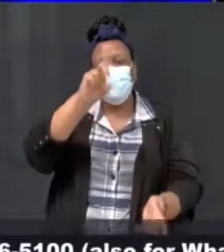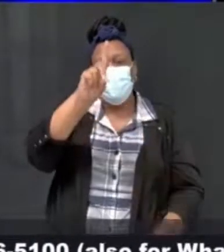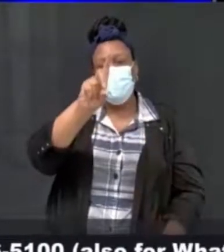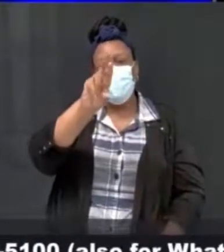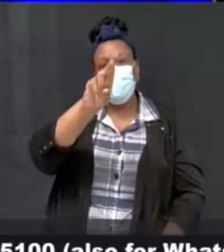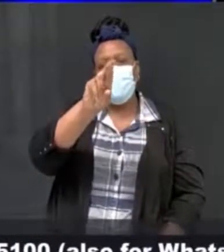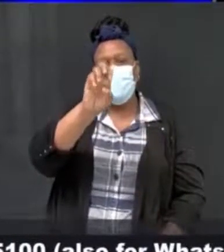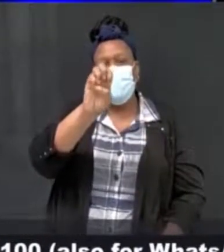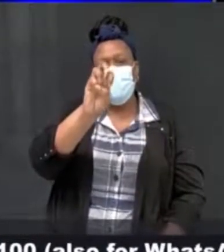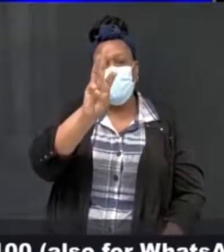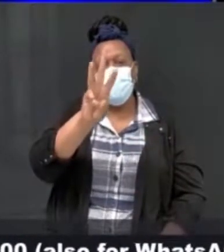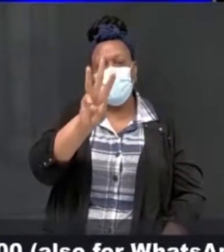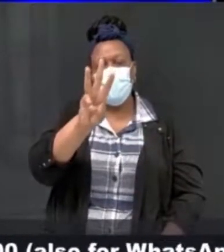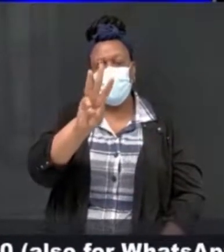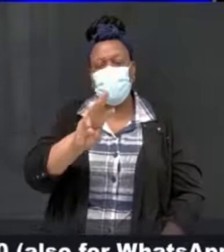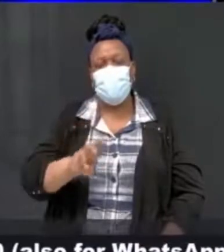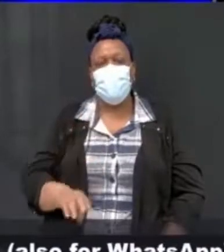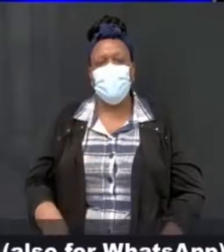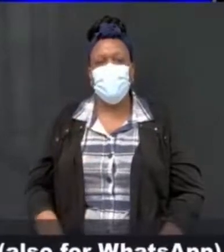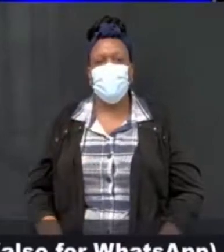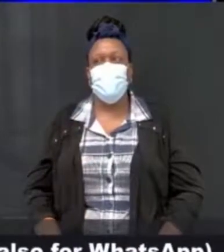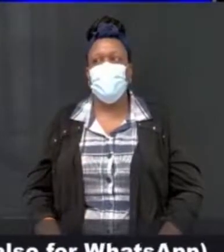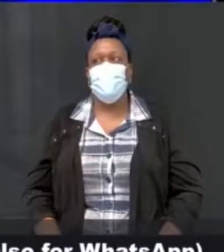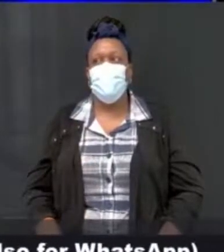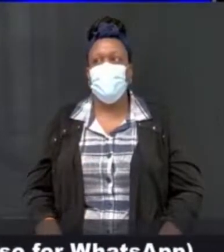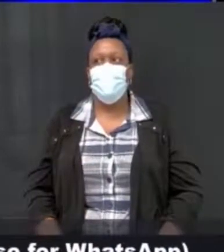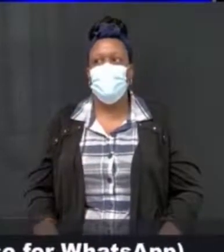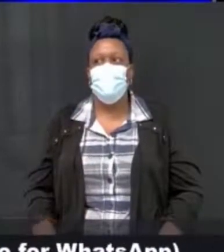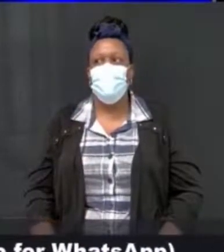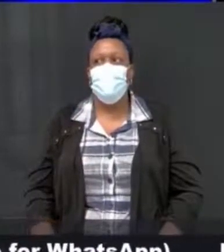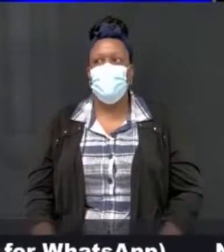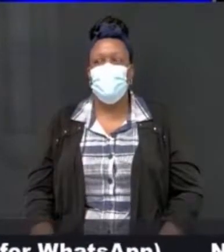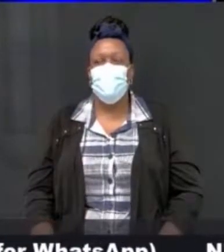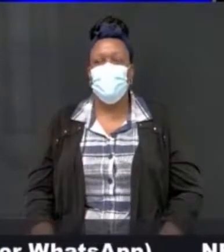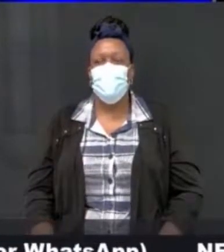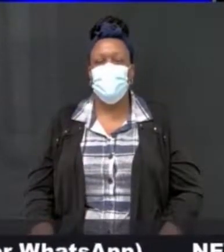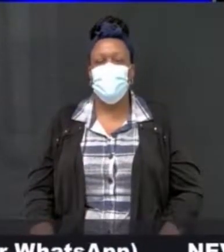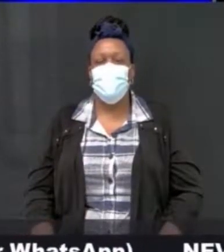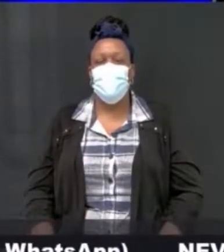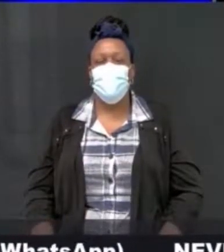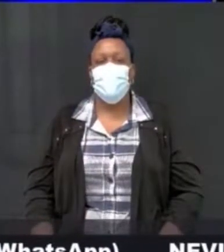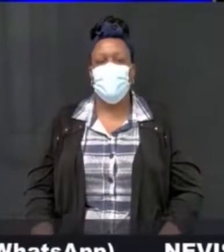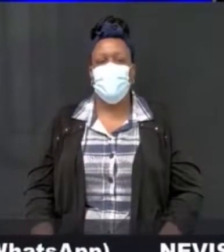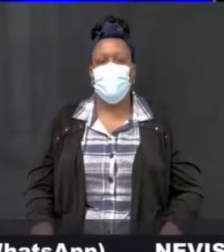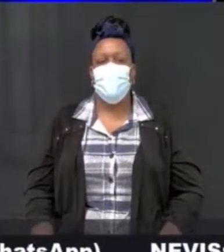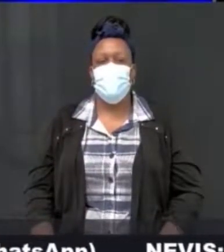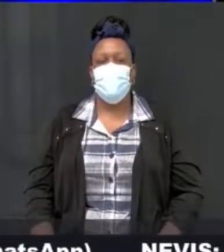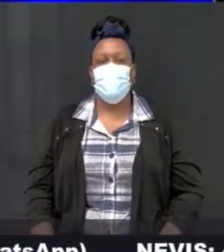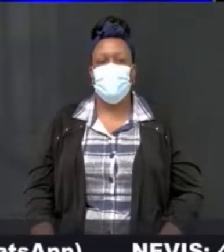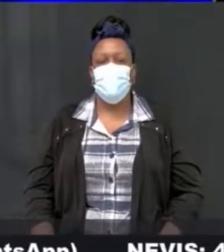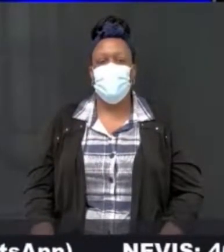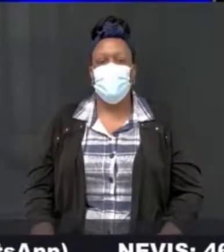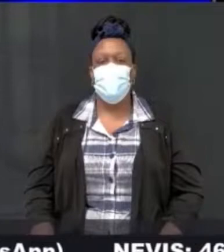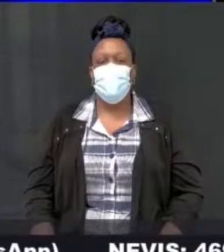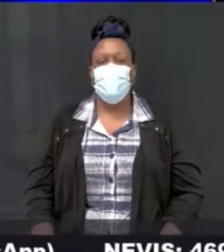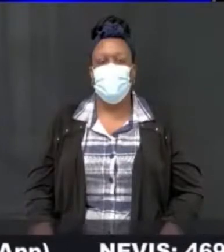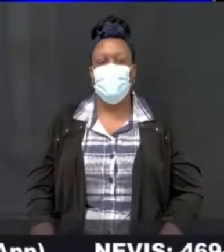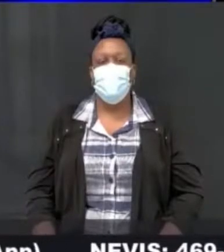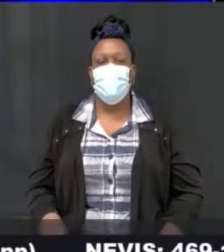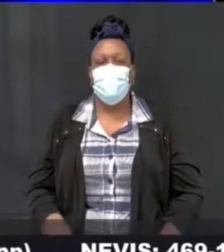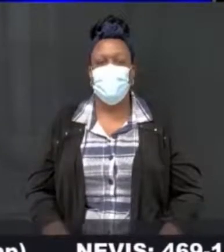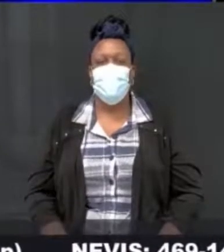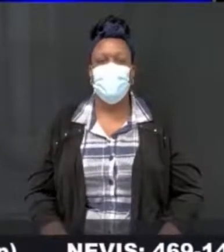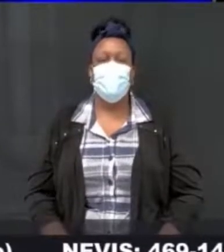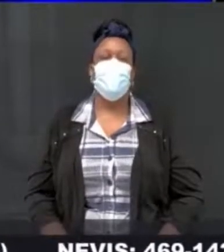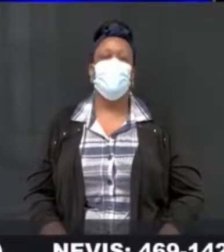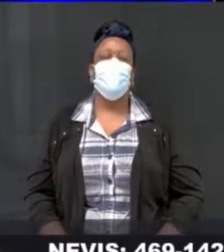the cruise lines for the report calls to St. Kitts. The source of